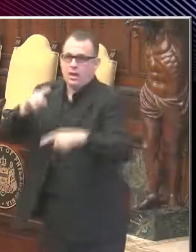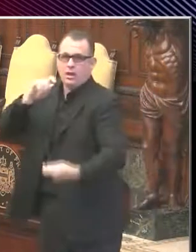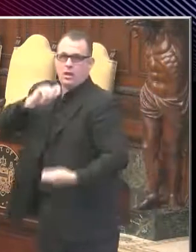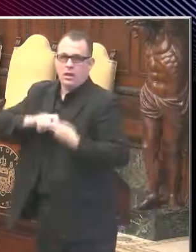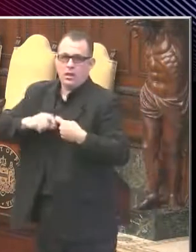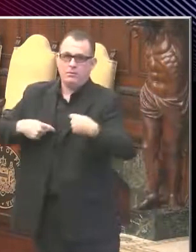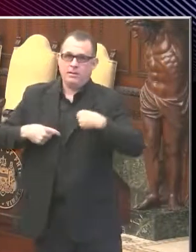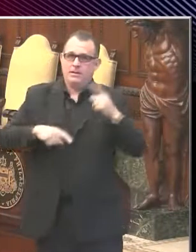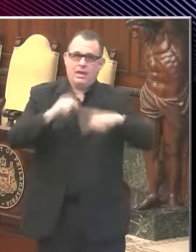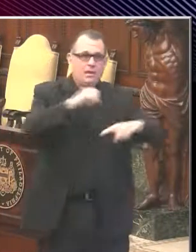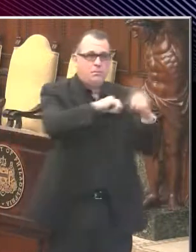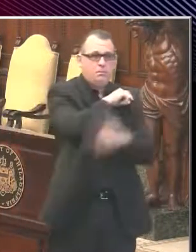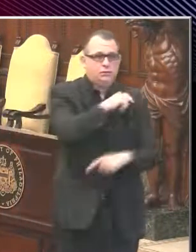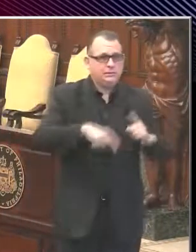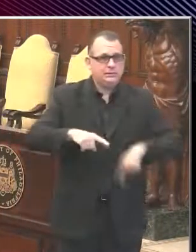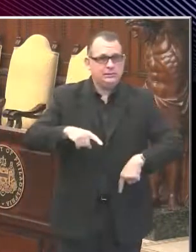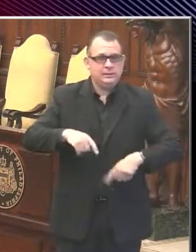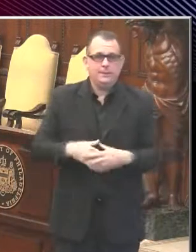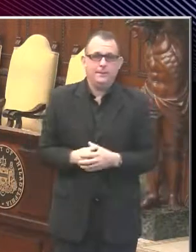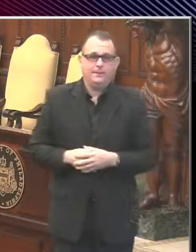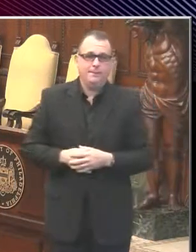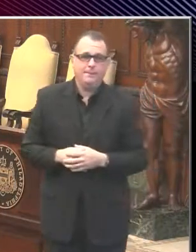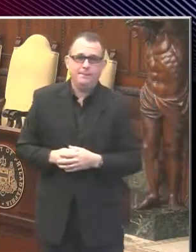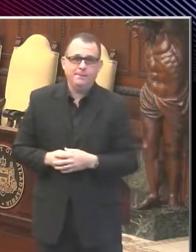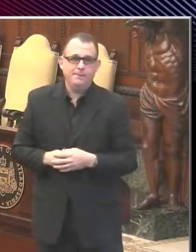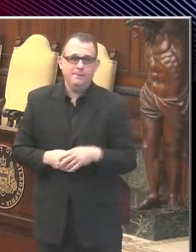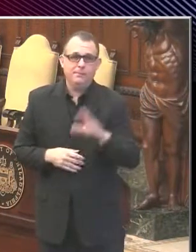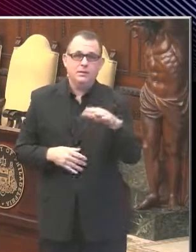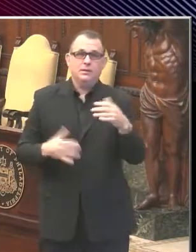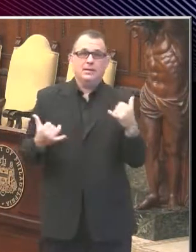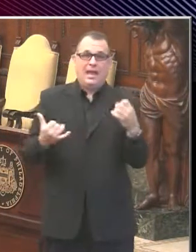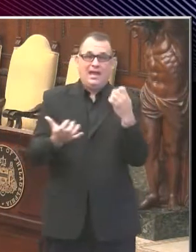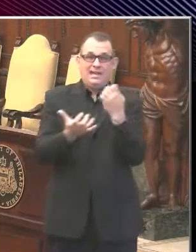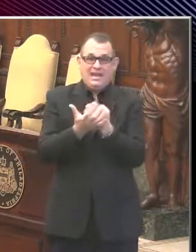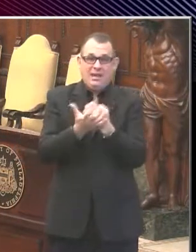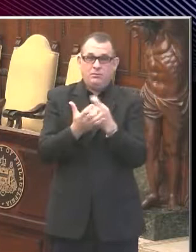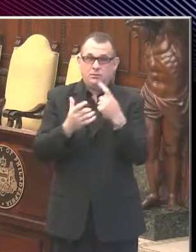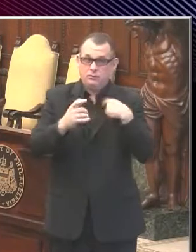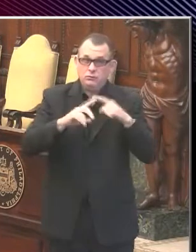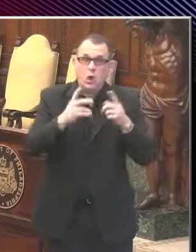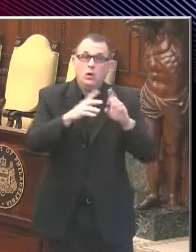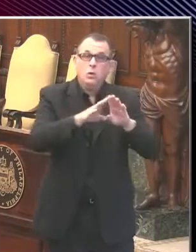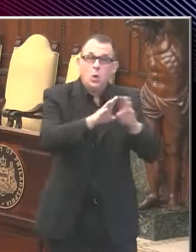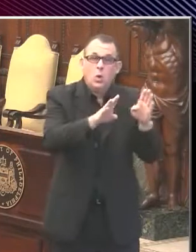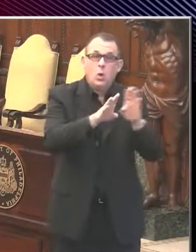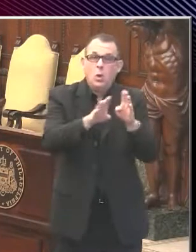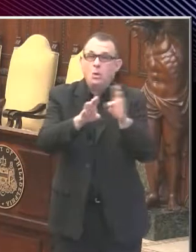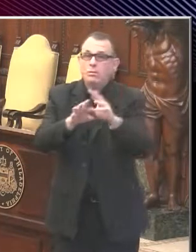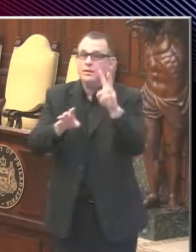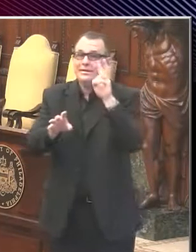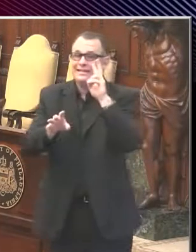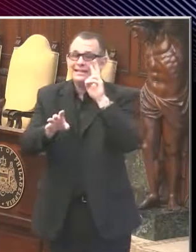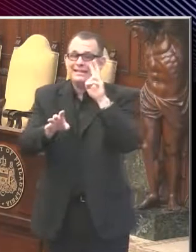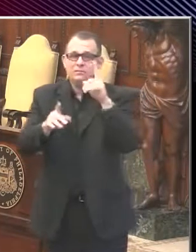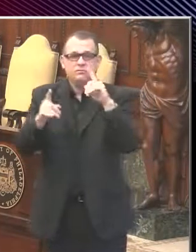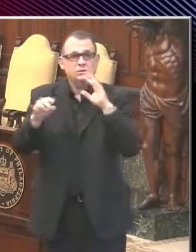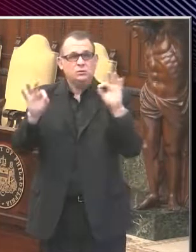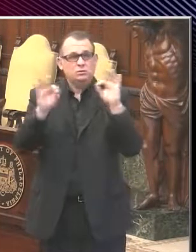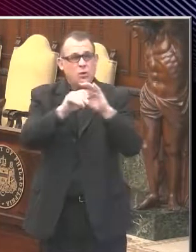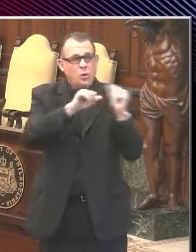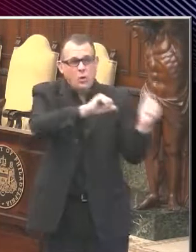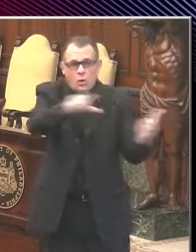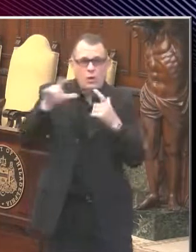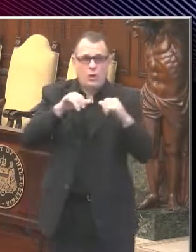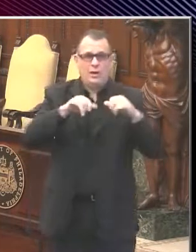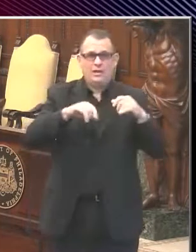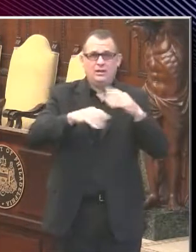public health orders. As we begin to reopen our economy, it is critical that employers are taking all necessary precautions to keep their